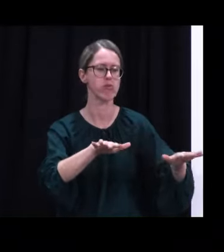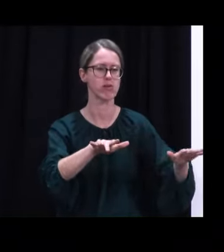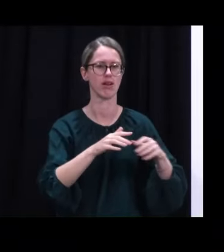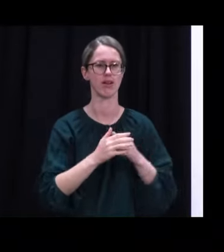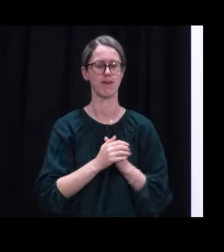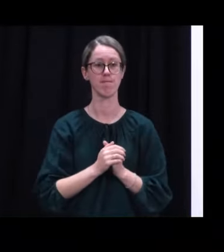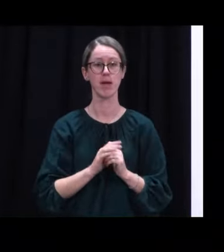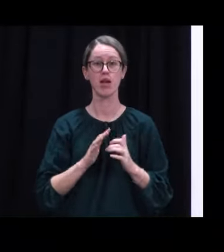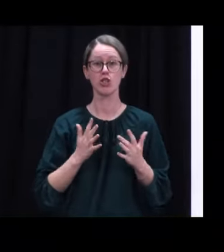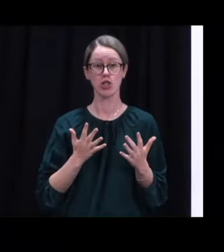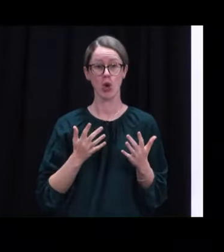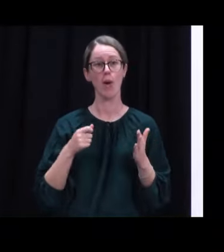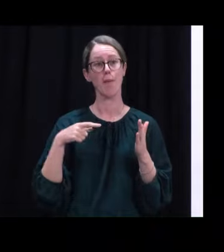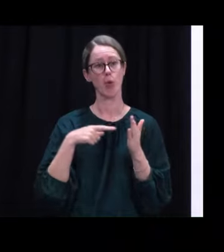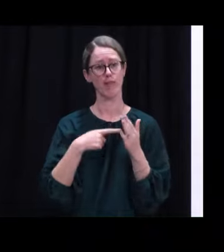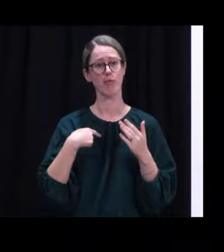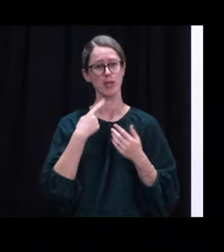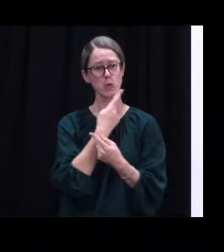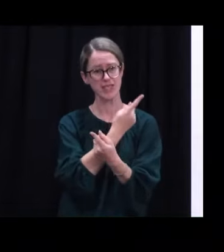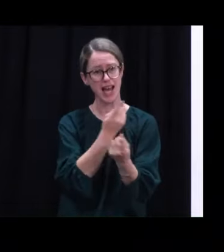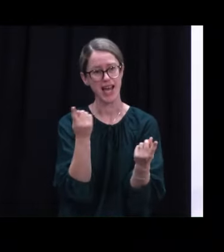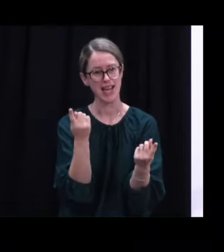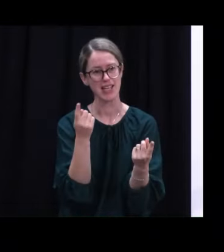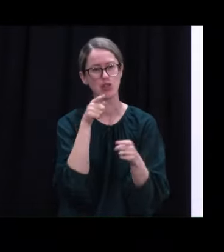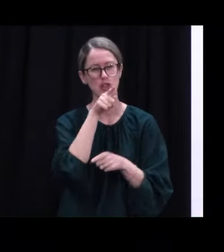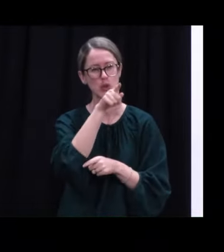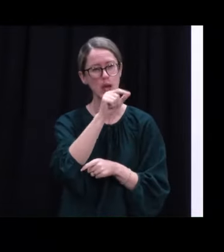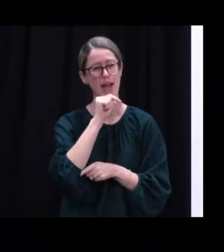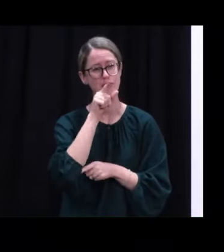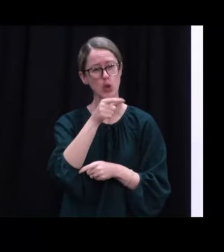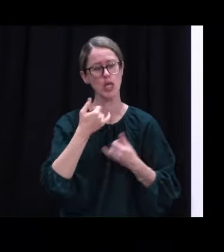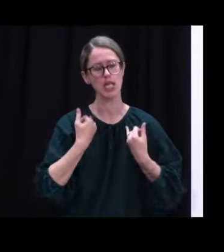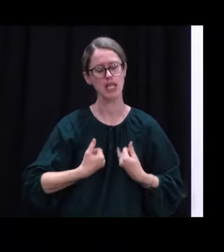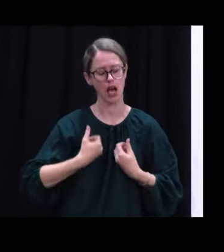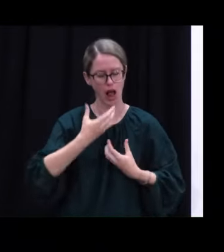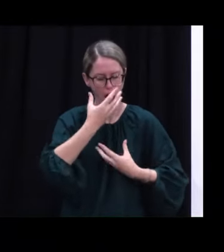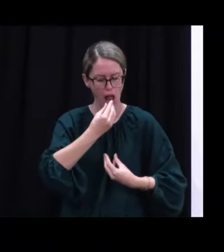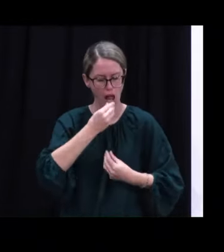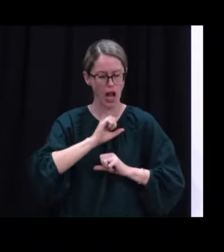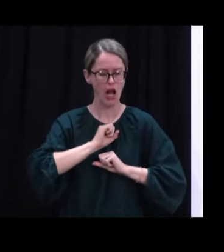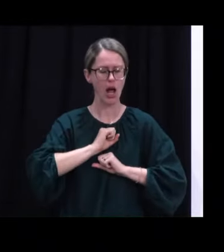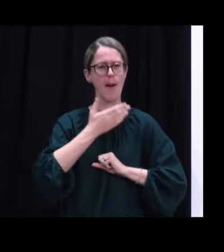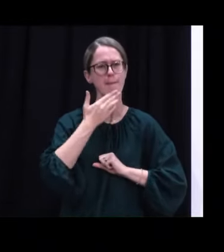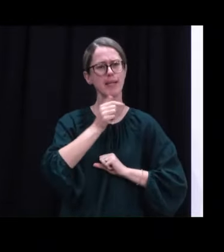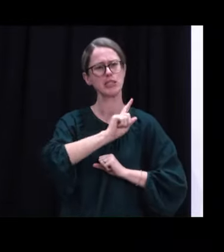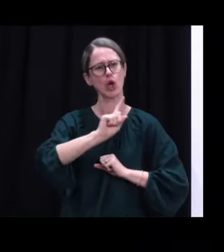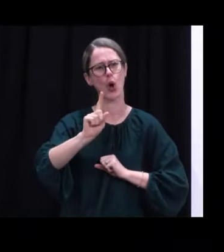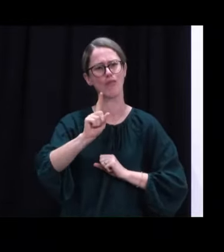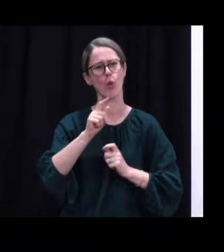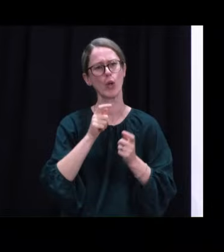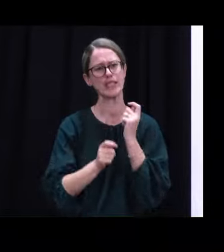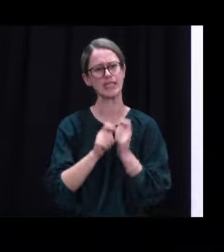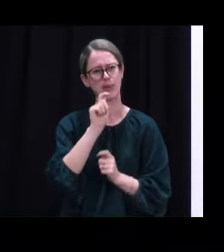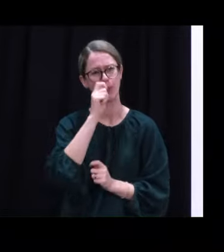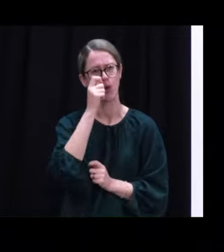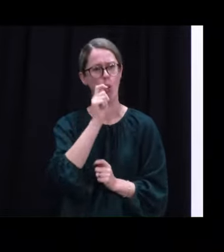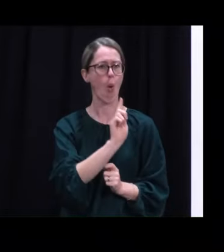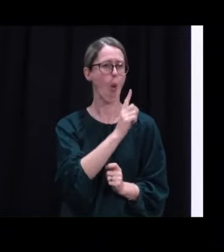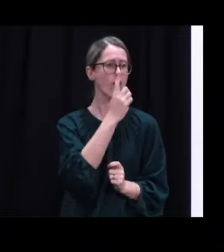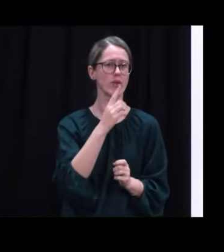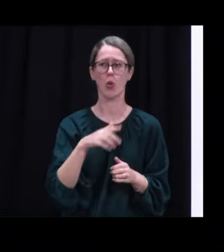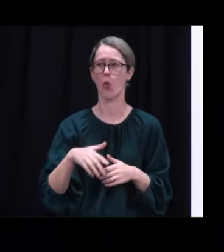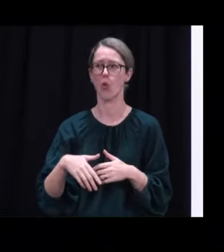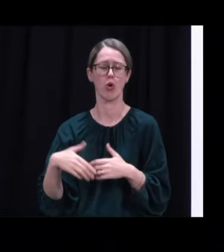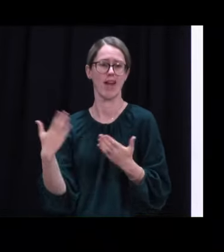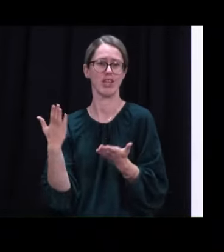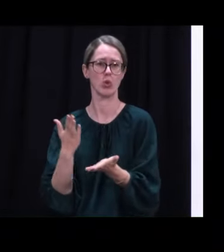So the most important message from me today is, again, if you have symptoms, please get tested in Auckland, or indeed wherever you